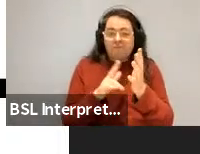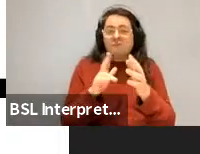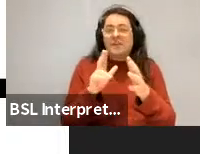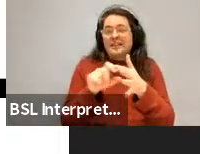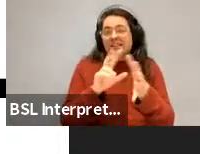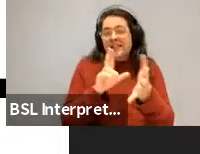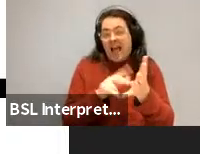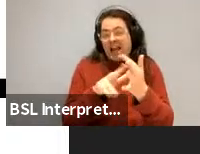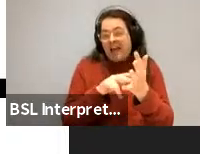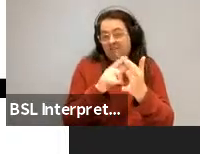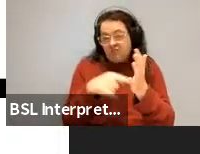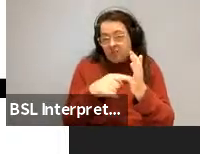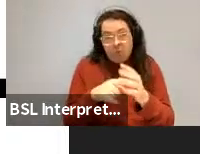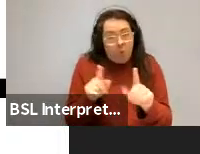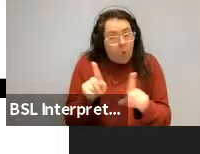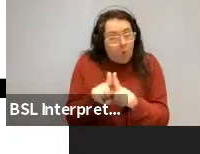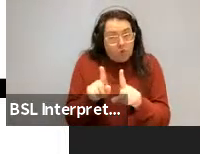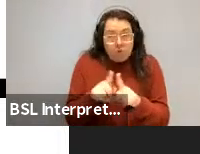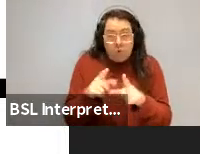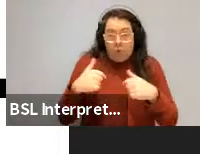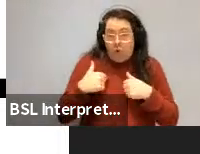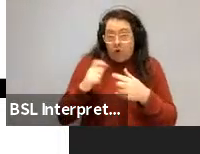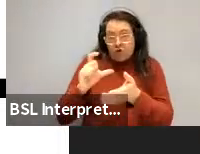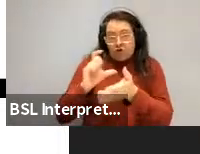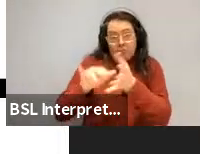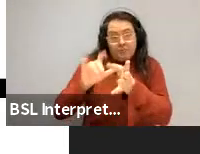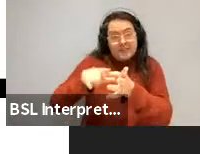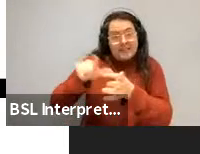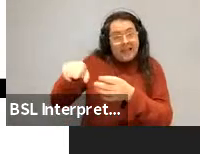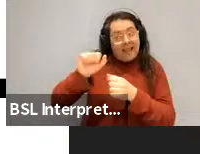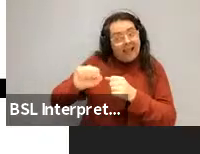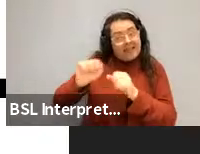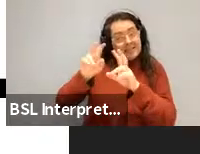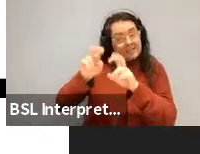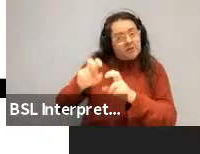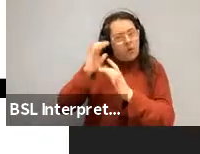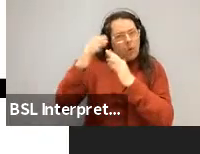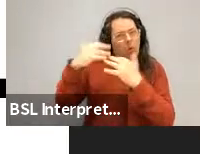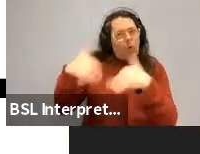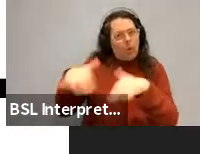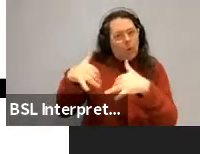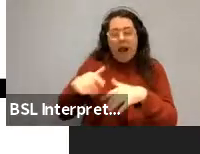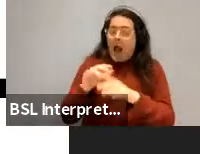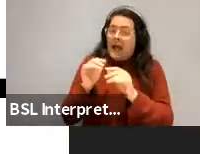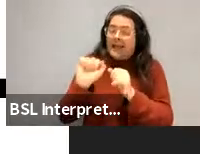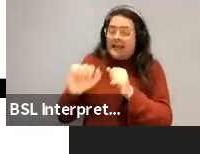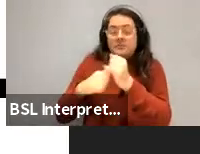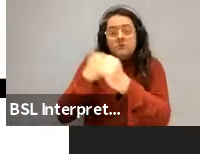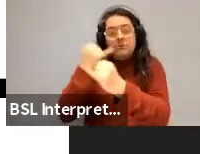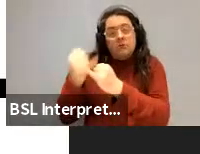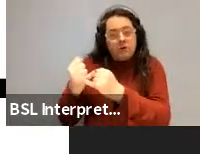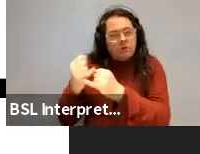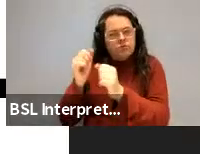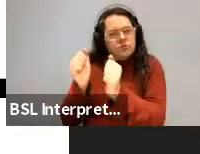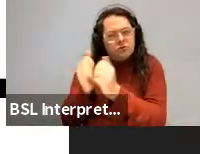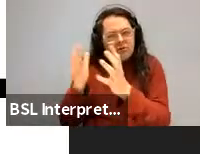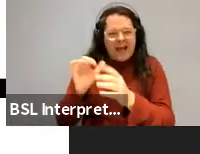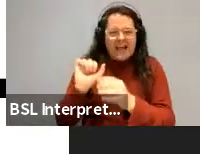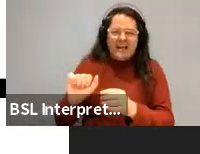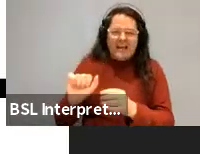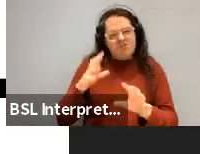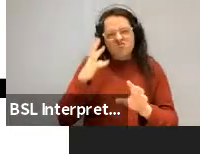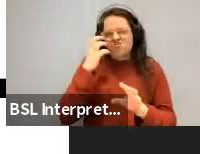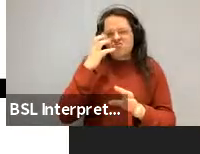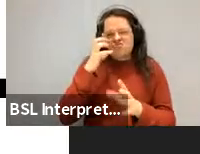Noam Chomsky, you know, I, I don't agree with his conclusions, but man, the, the hypotheses are really interesting and I don't really like his cranky style, frankly,